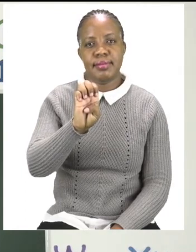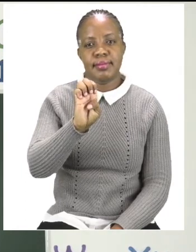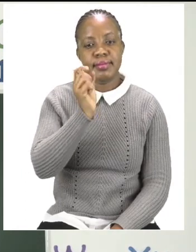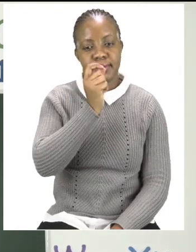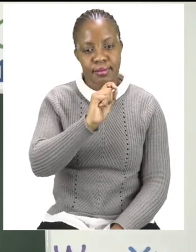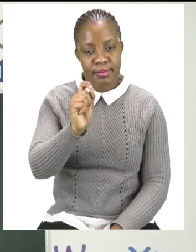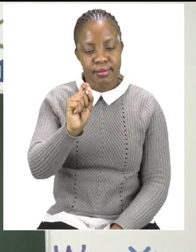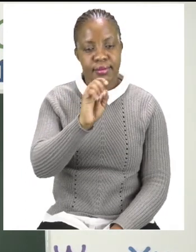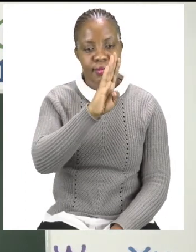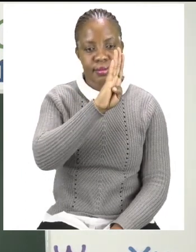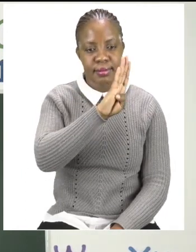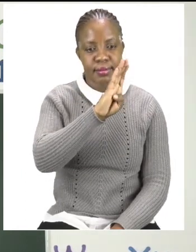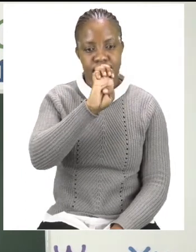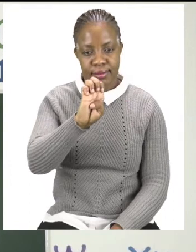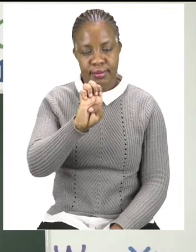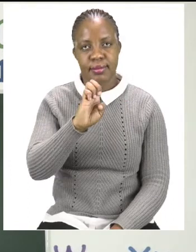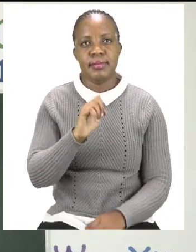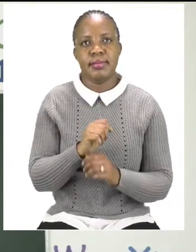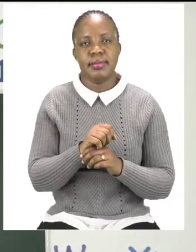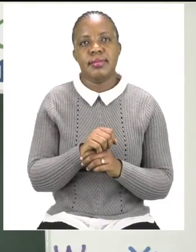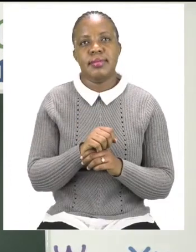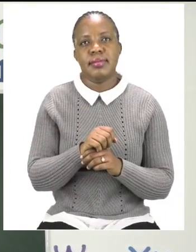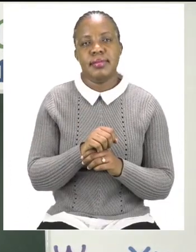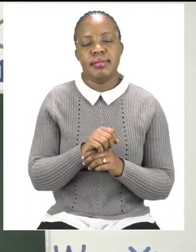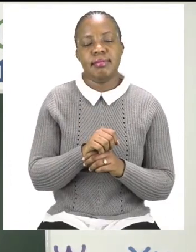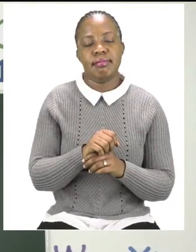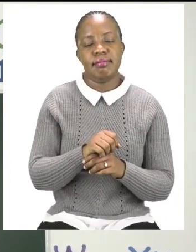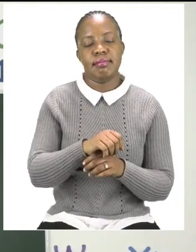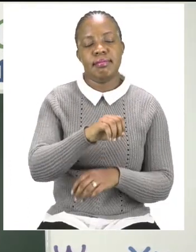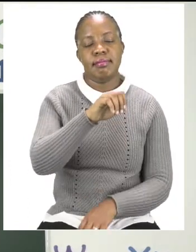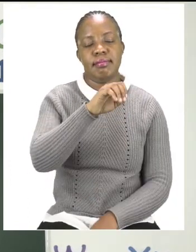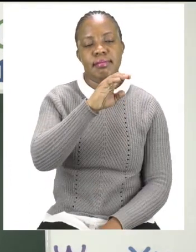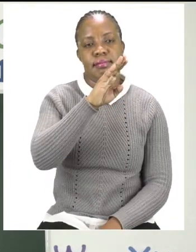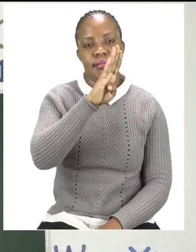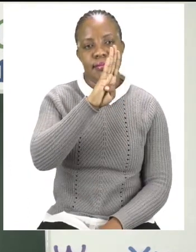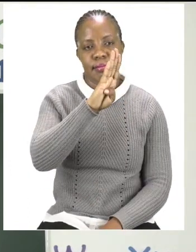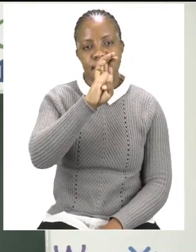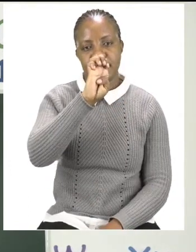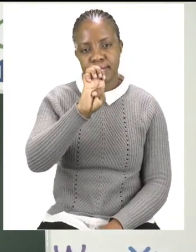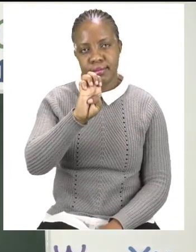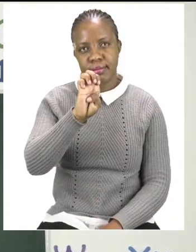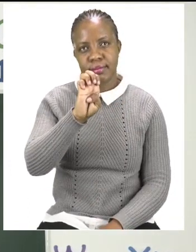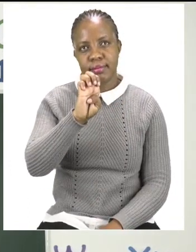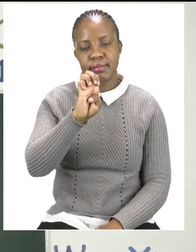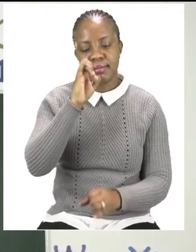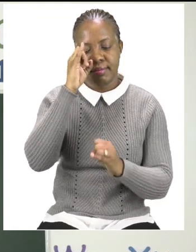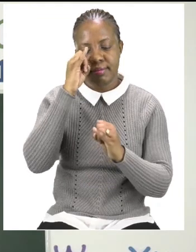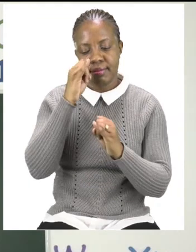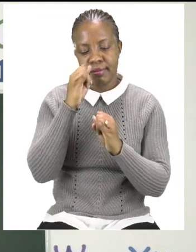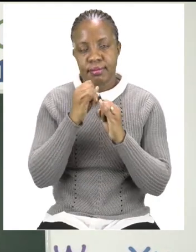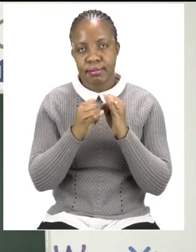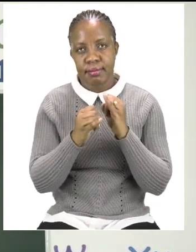So, we have B, E, and of course, the last one that we can